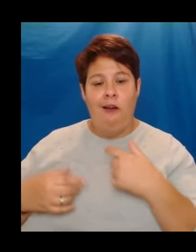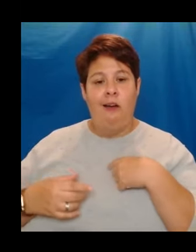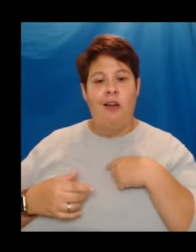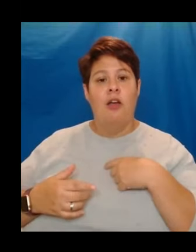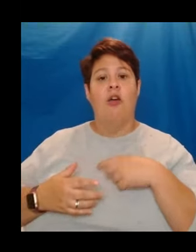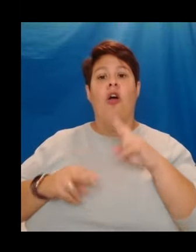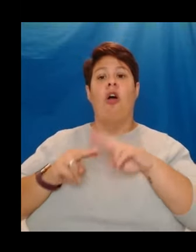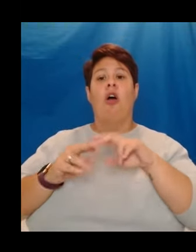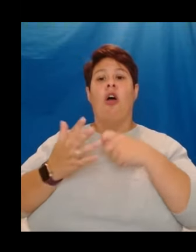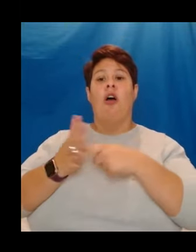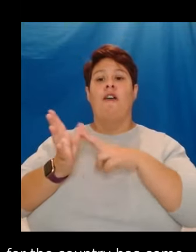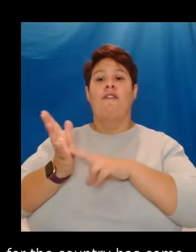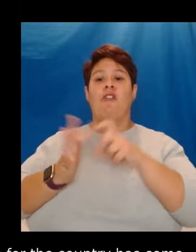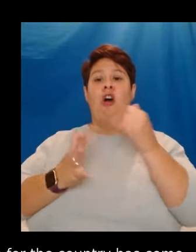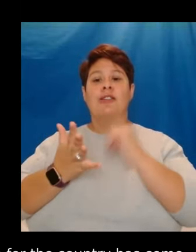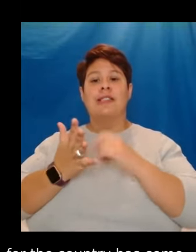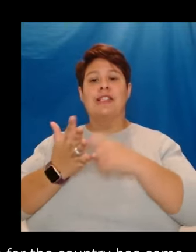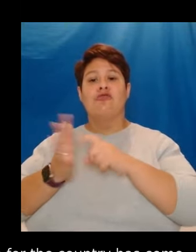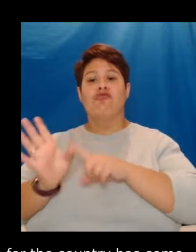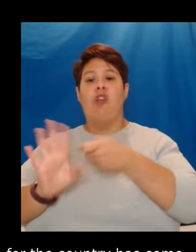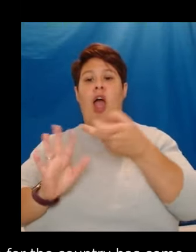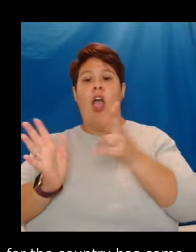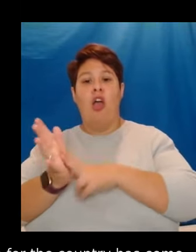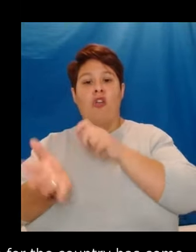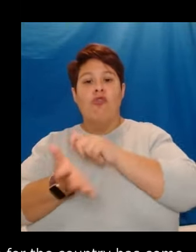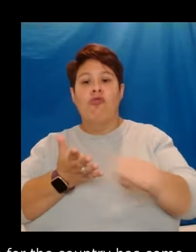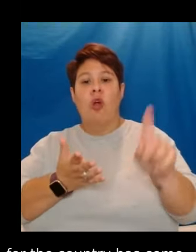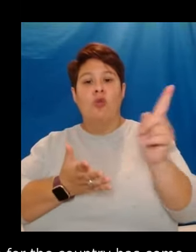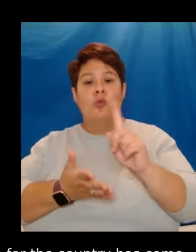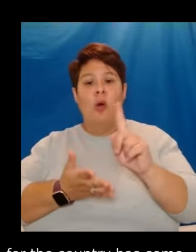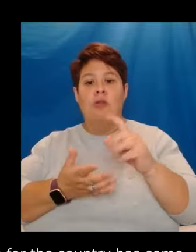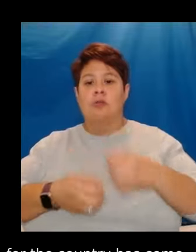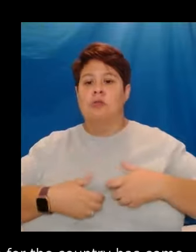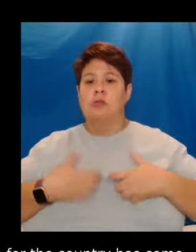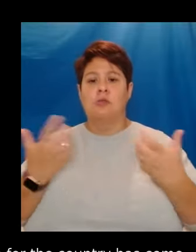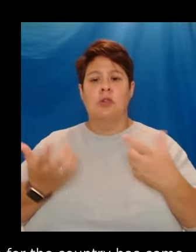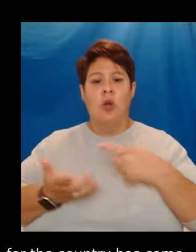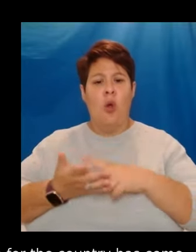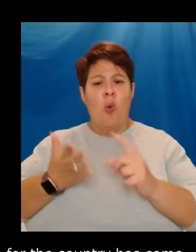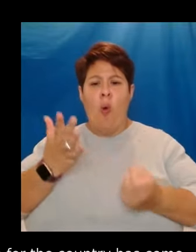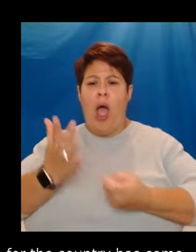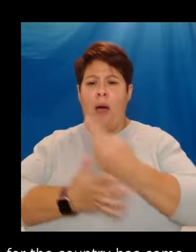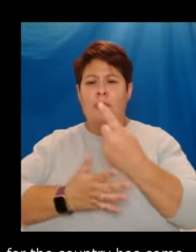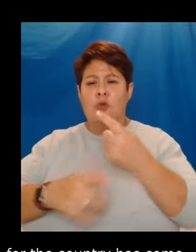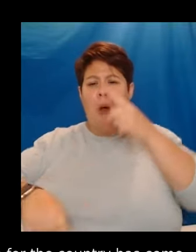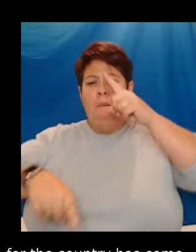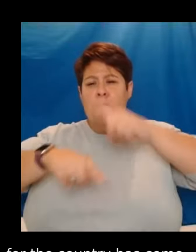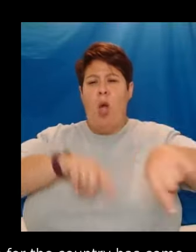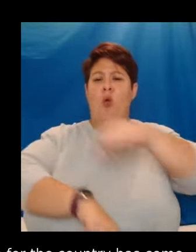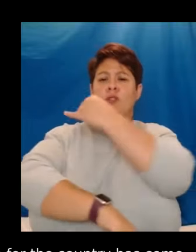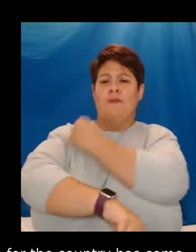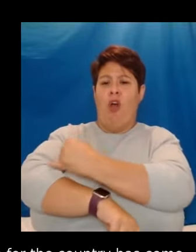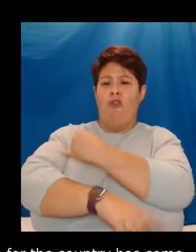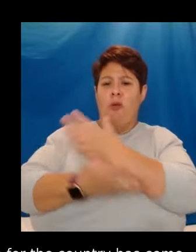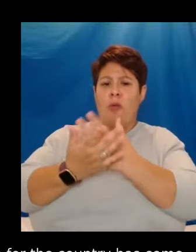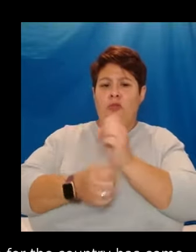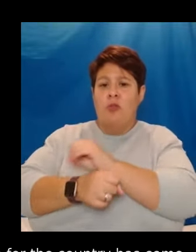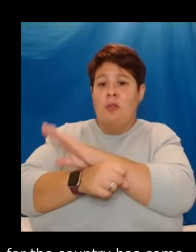journalist Frances Ryan wrote this in one of her brilliant bursts of anger. What happened to our most vulnerable during the pandemic was not